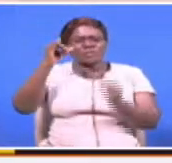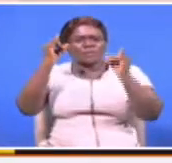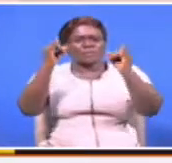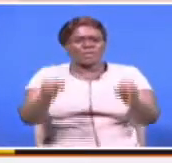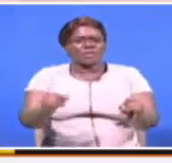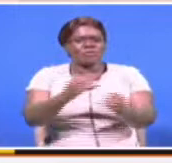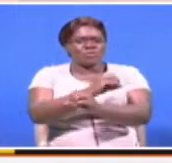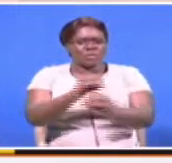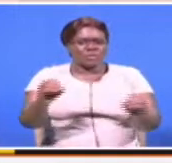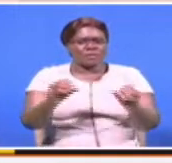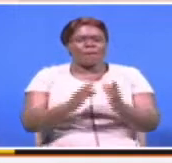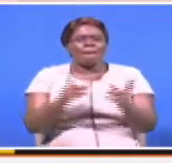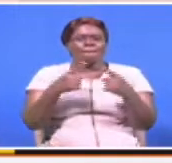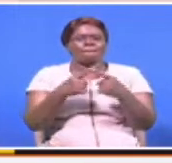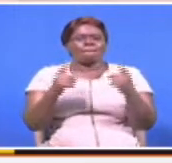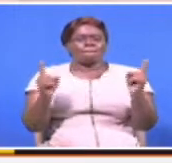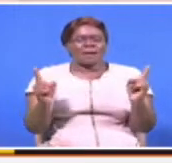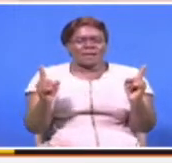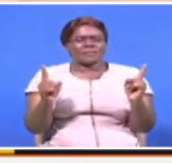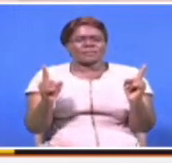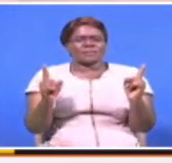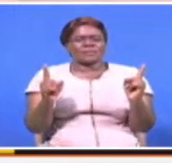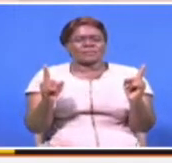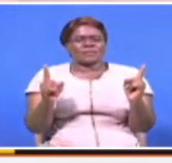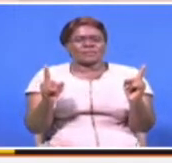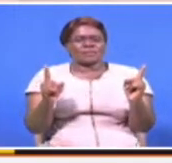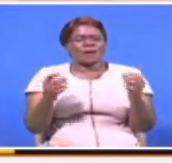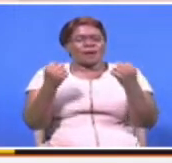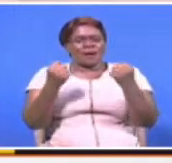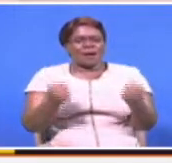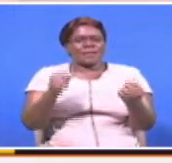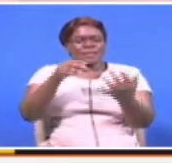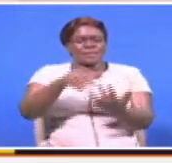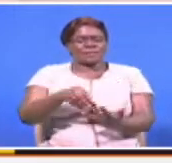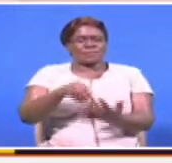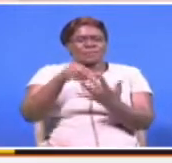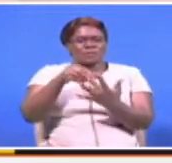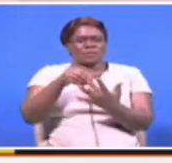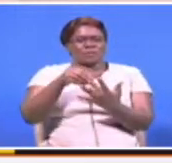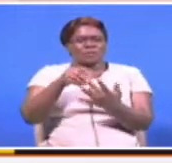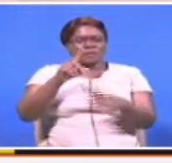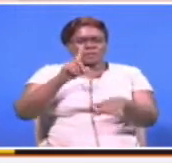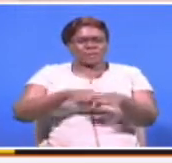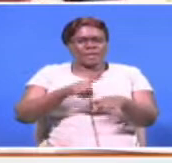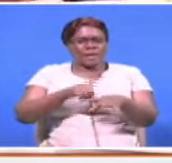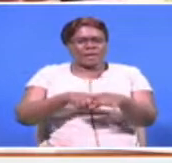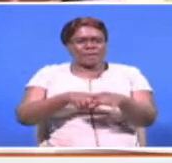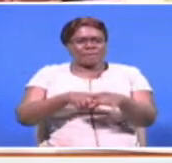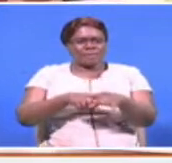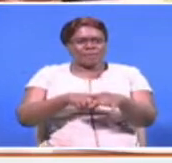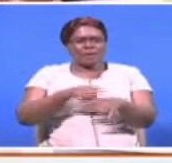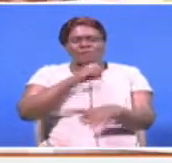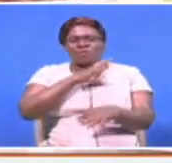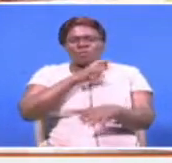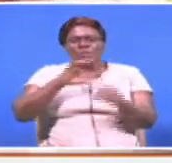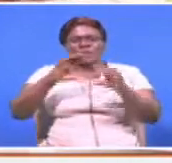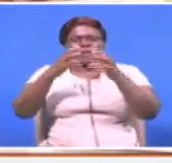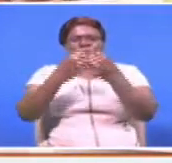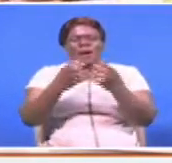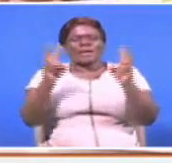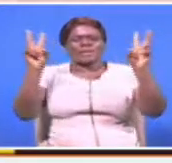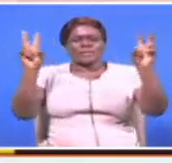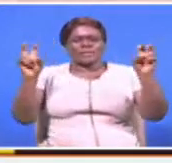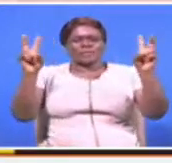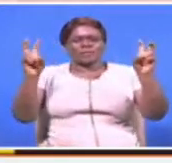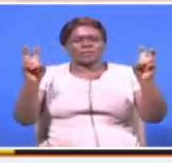BUT WHICH ARE SIGNIFICANT ESPECIALLY AS WE CONFRONT COMPLEX GLOBAL ISSUES